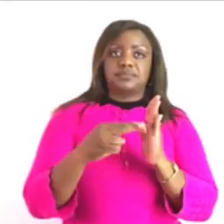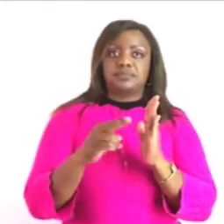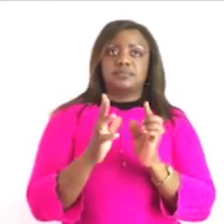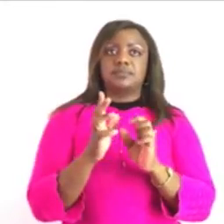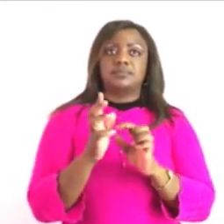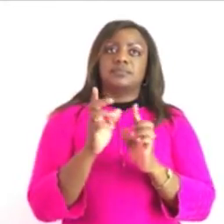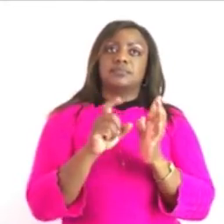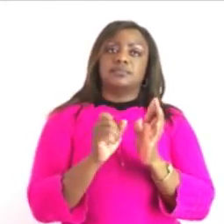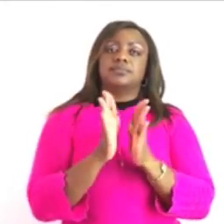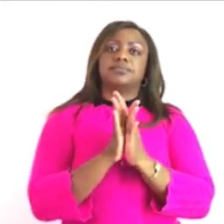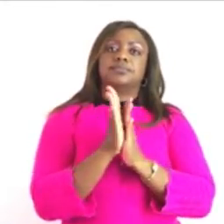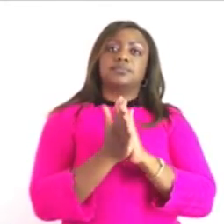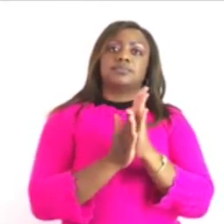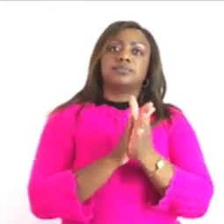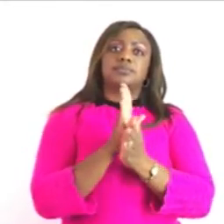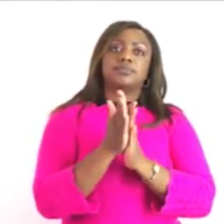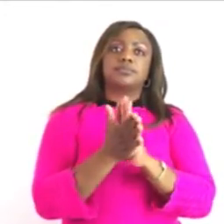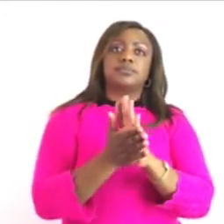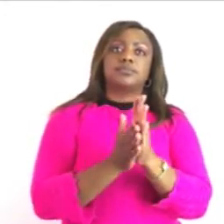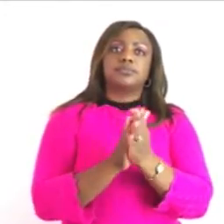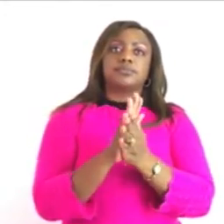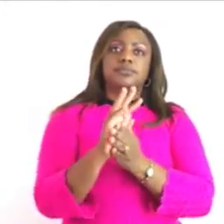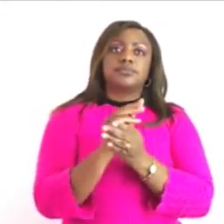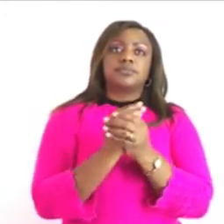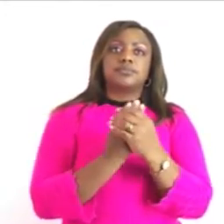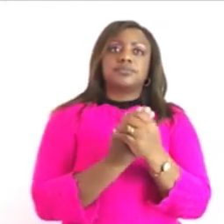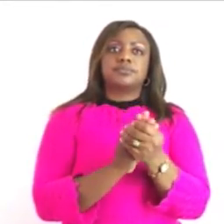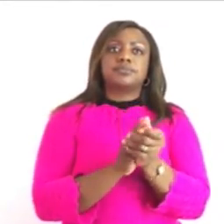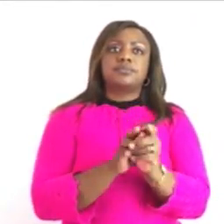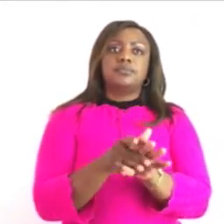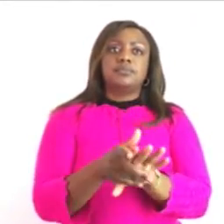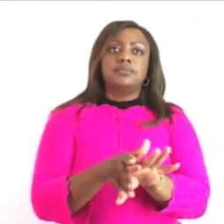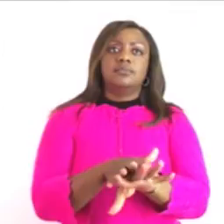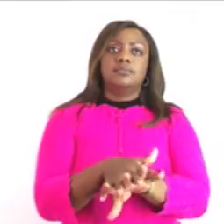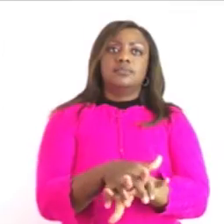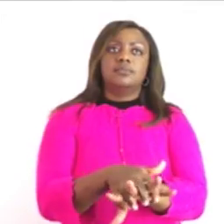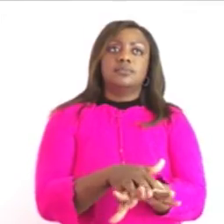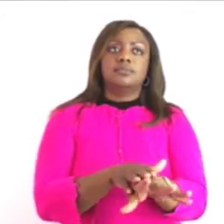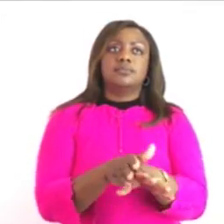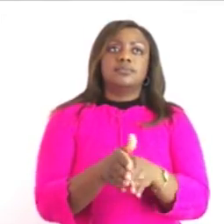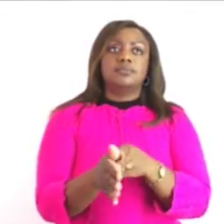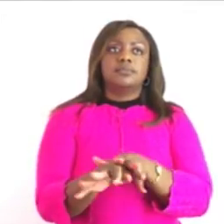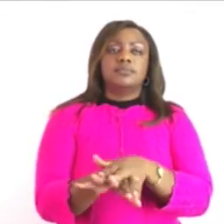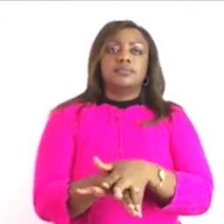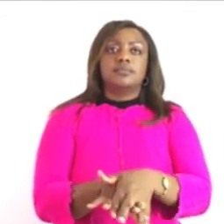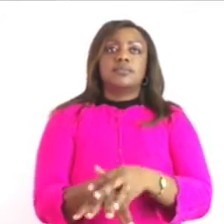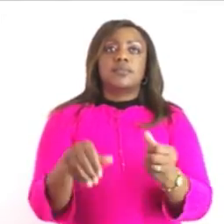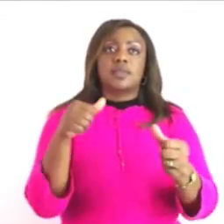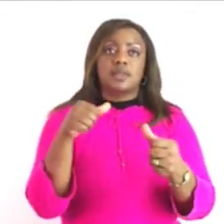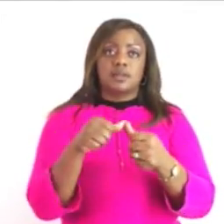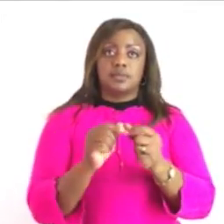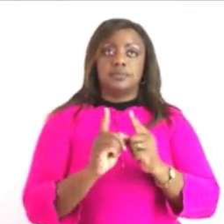our hands make sure all the parts of your hands are sanitized we also need to remember about